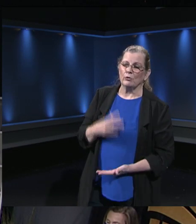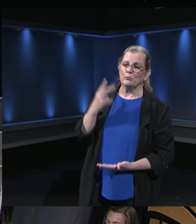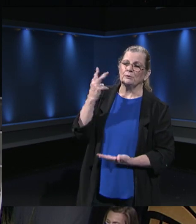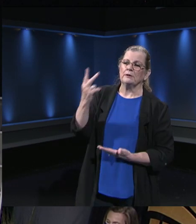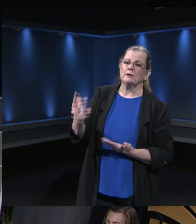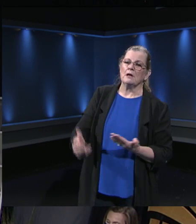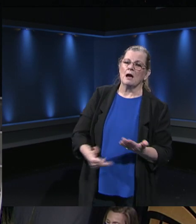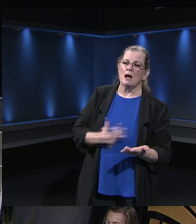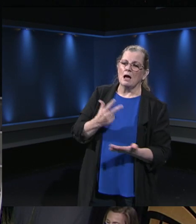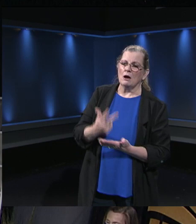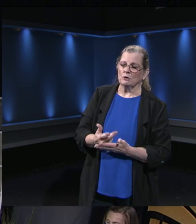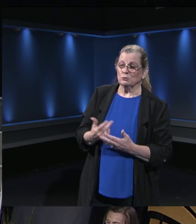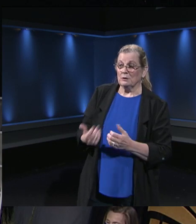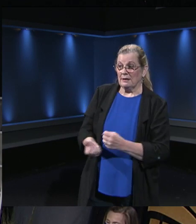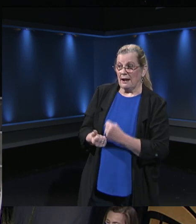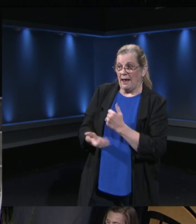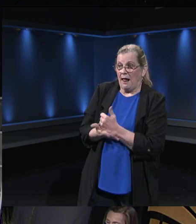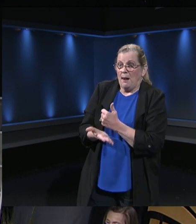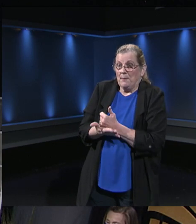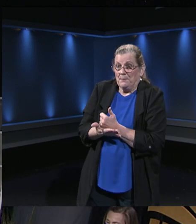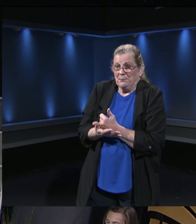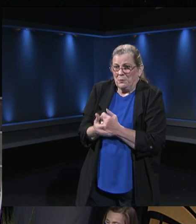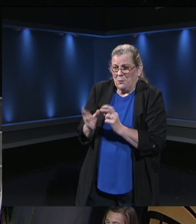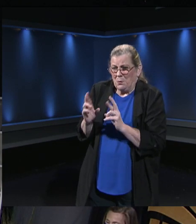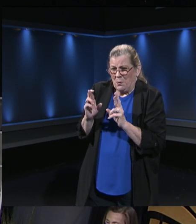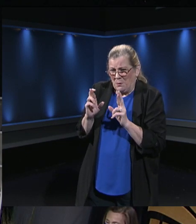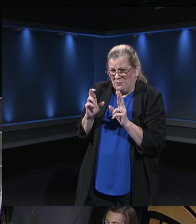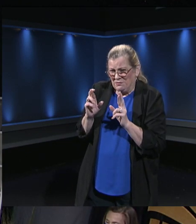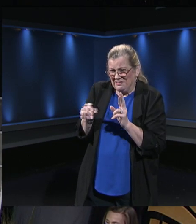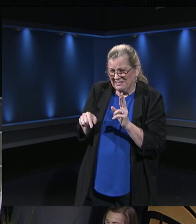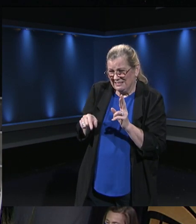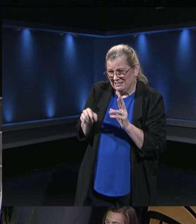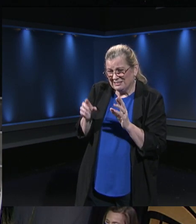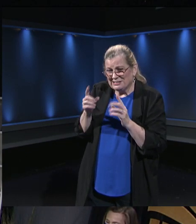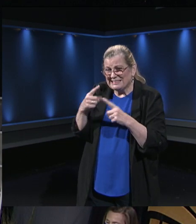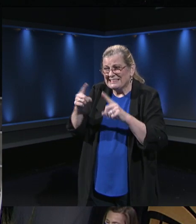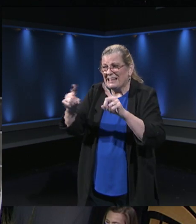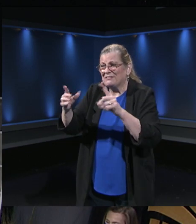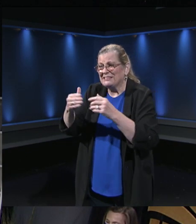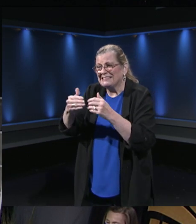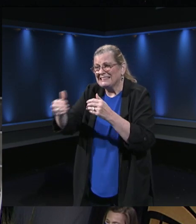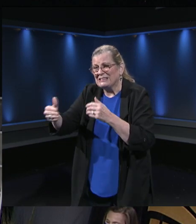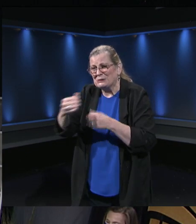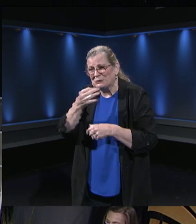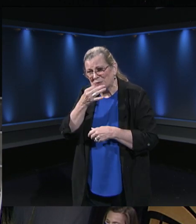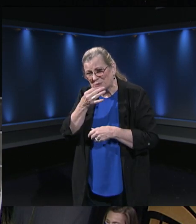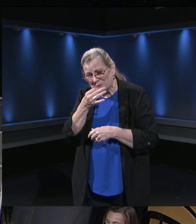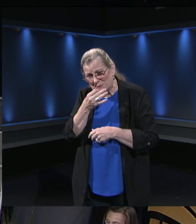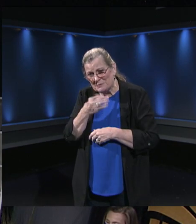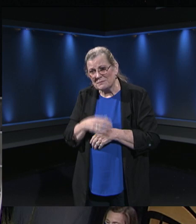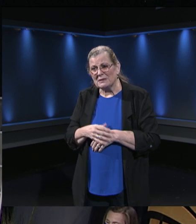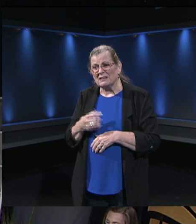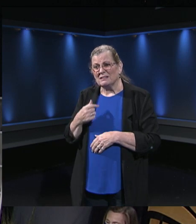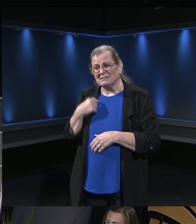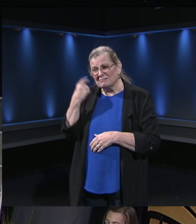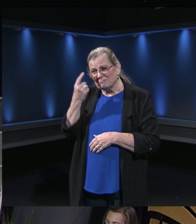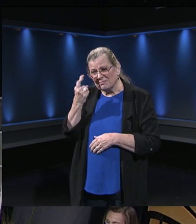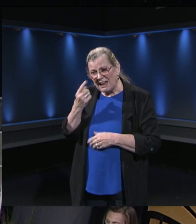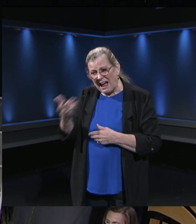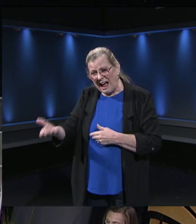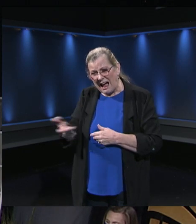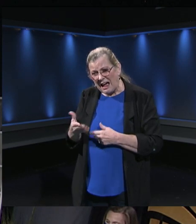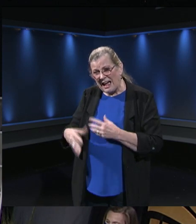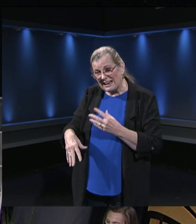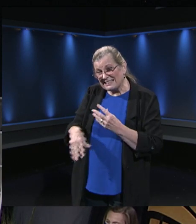So I'm hoping that in order for us to be successful this year, that perhaps you would consider hiring extra T-Spec or